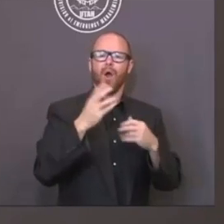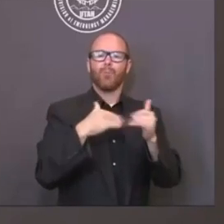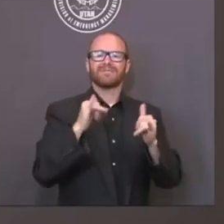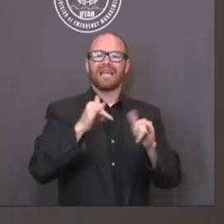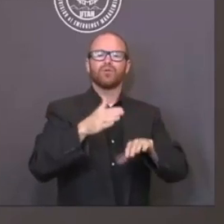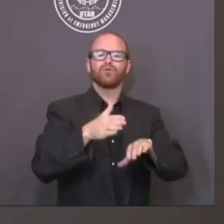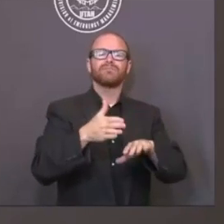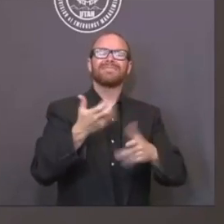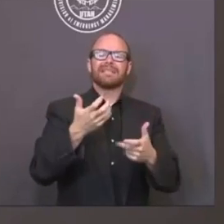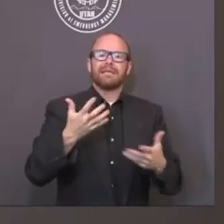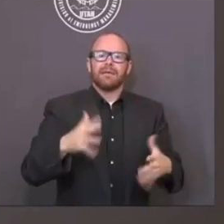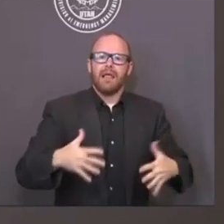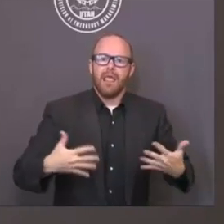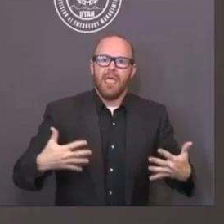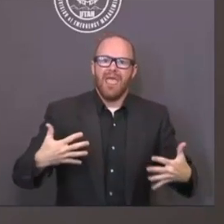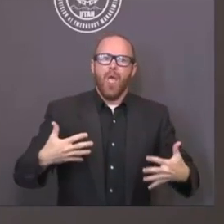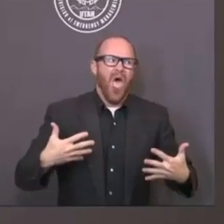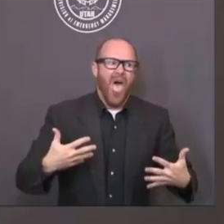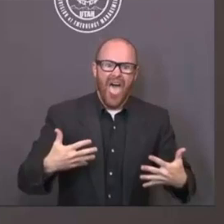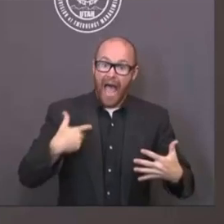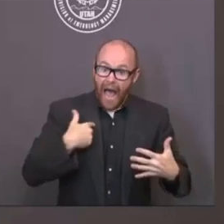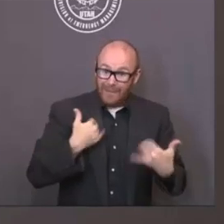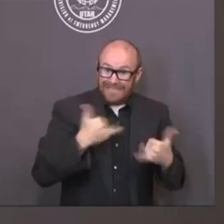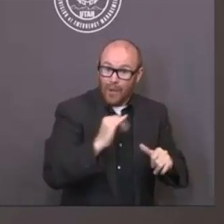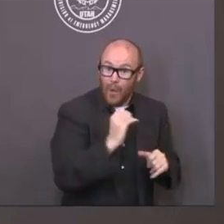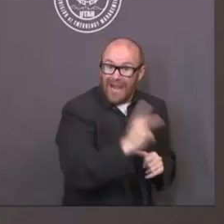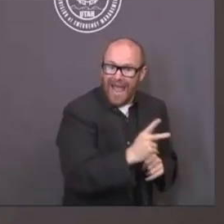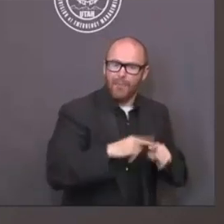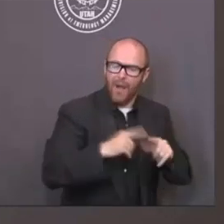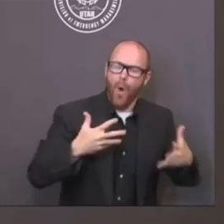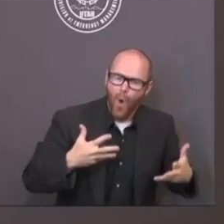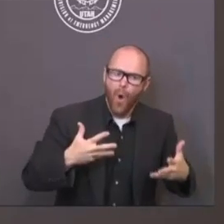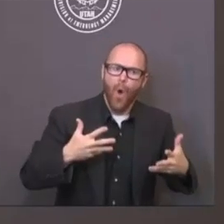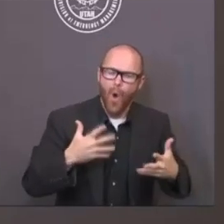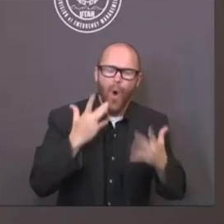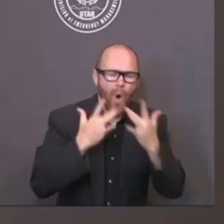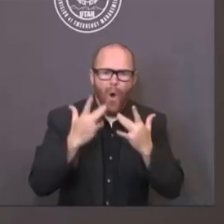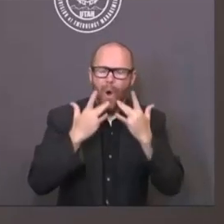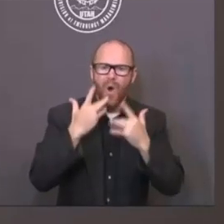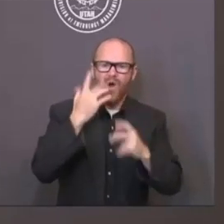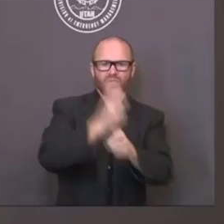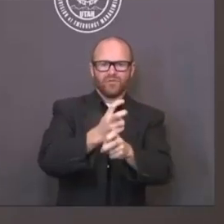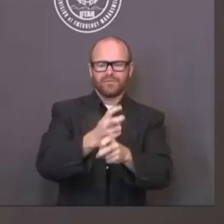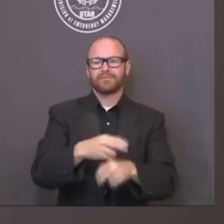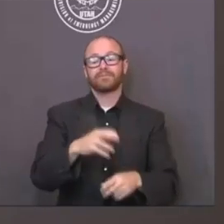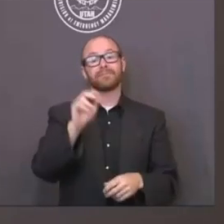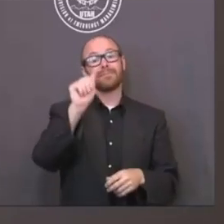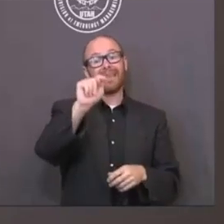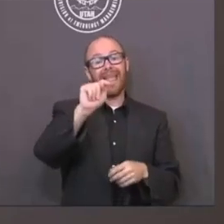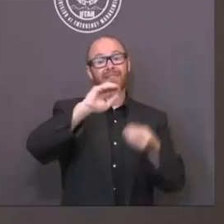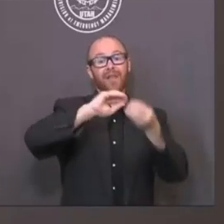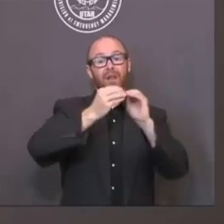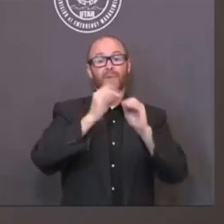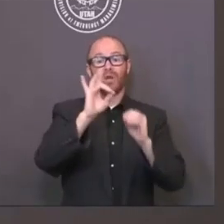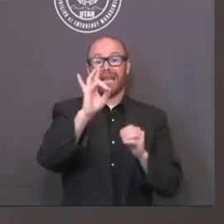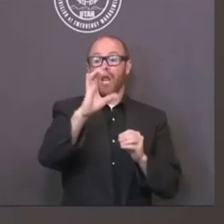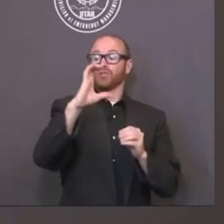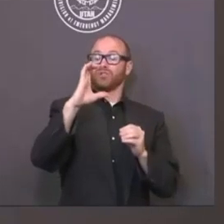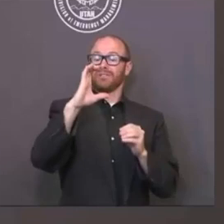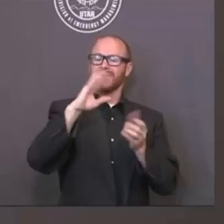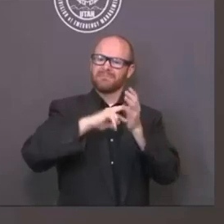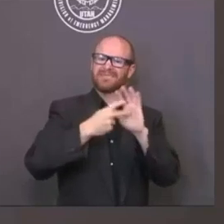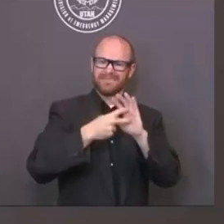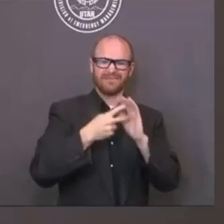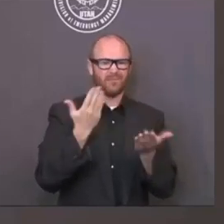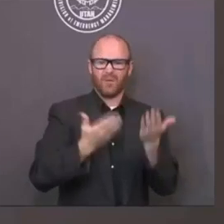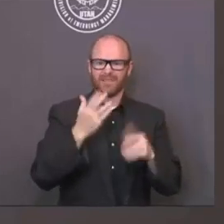that's when we start, in fact, requiring no more elective surgery, for example. That impacts the